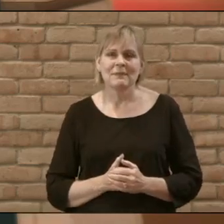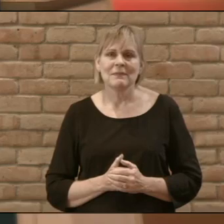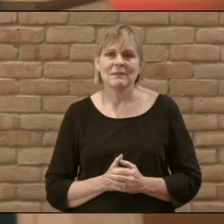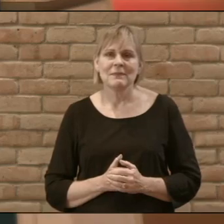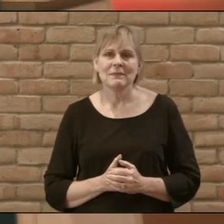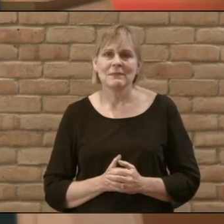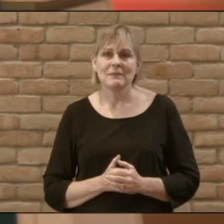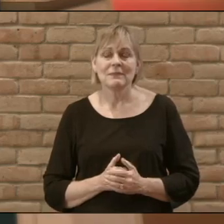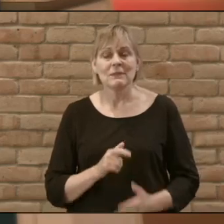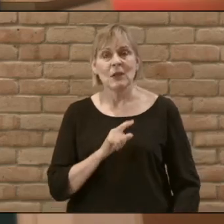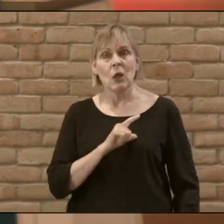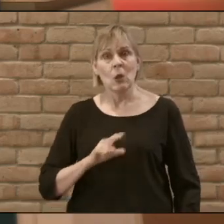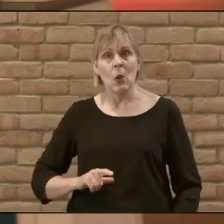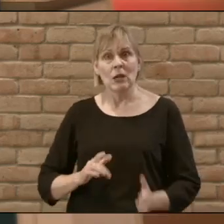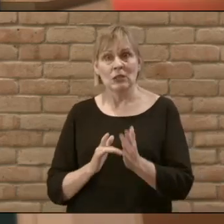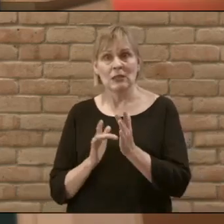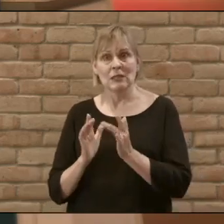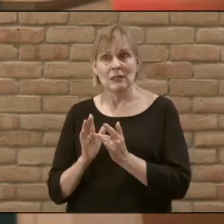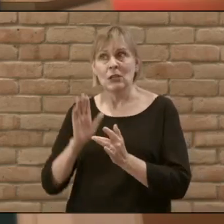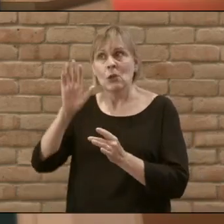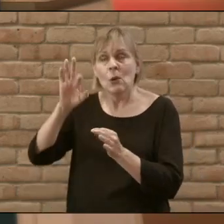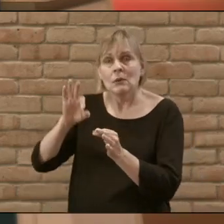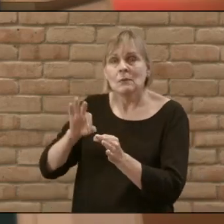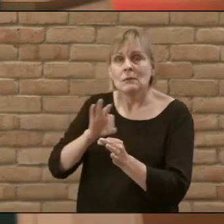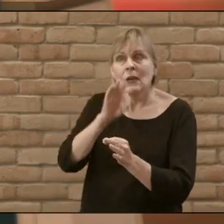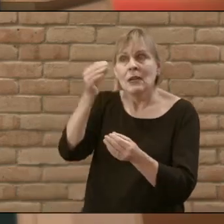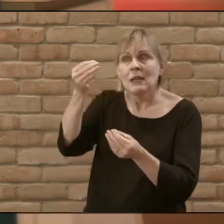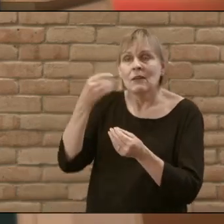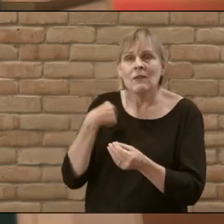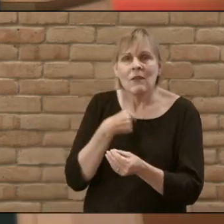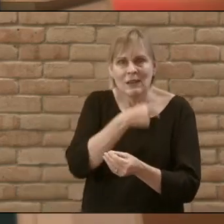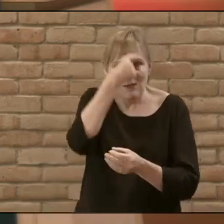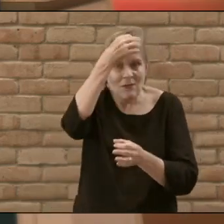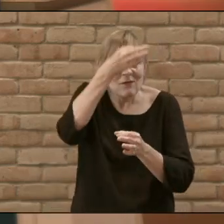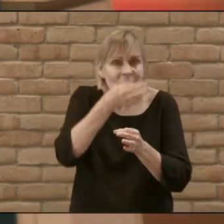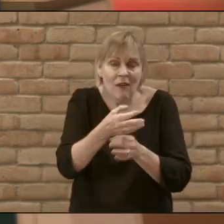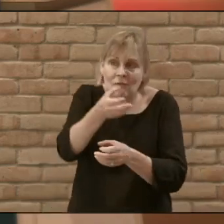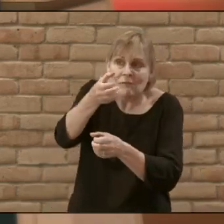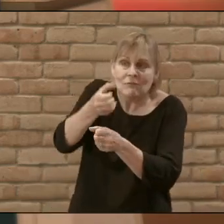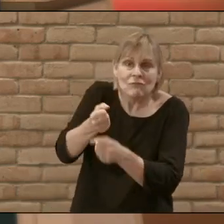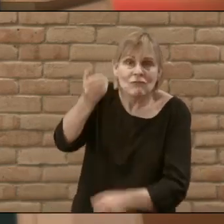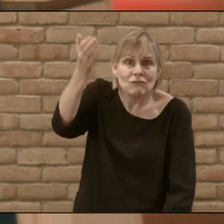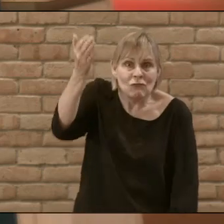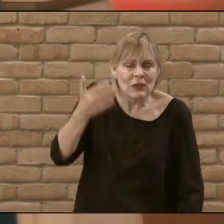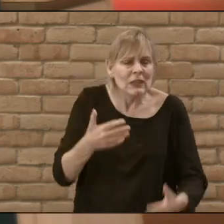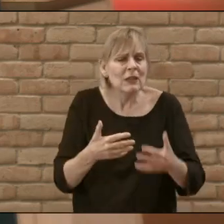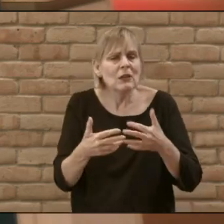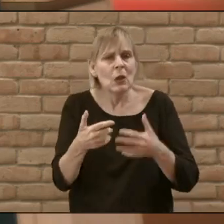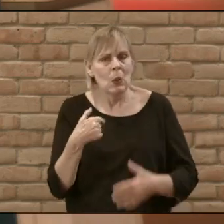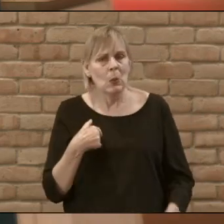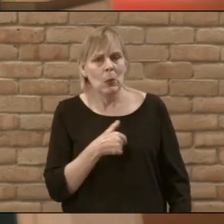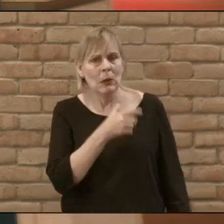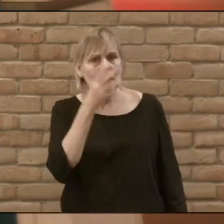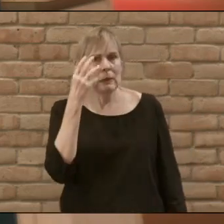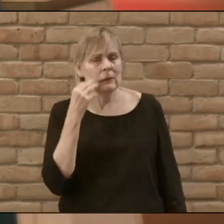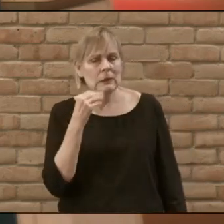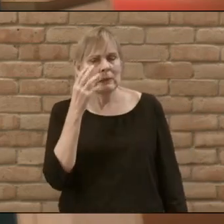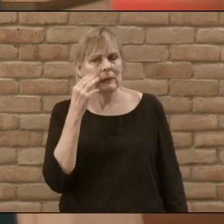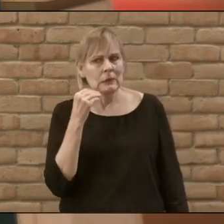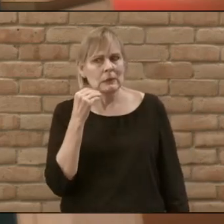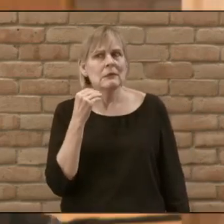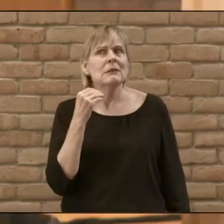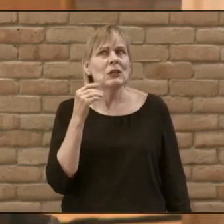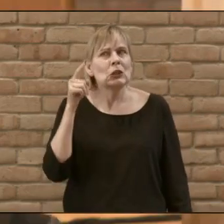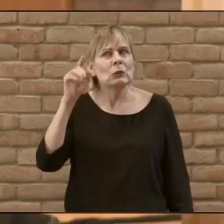Lord Jesus by your spirit give us faith to trust you even when you seem delayed